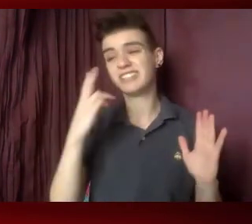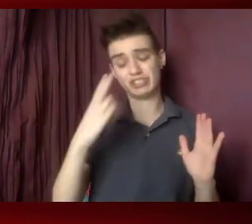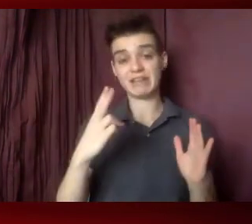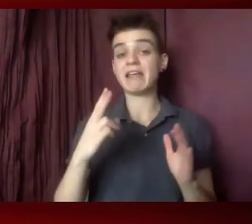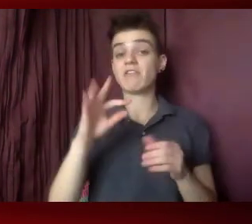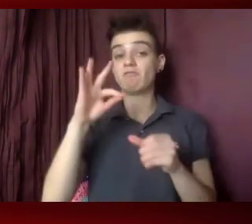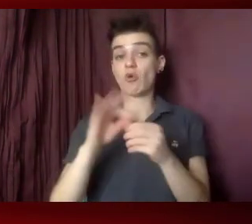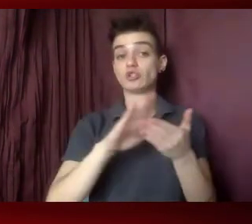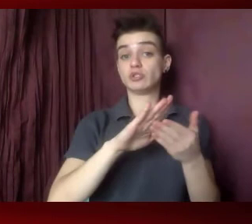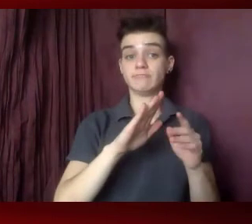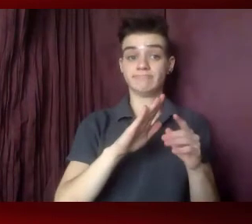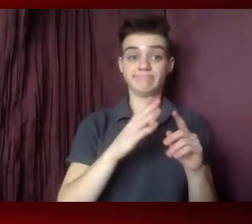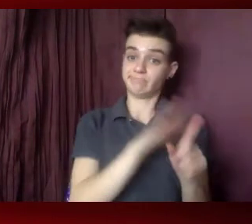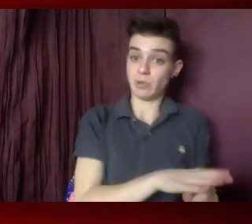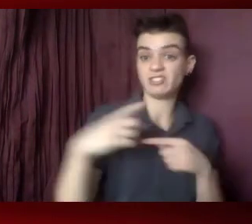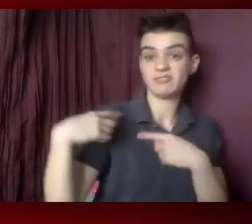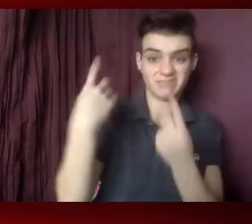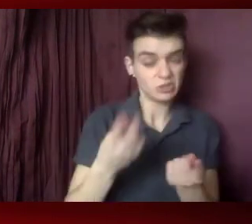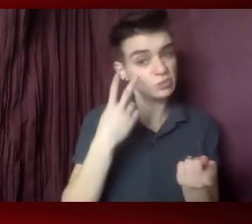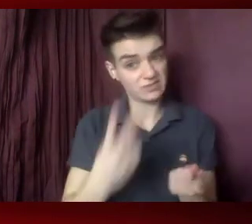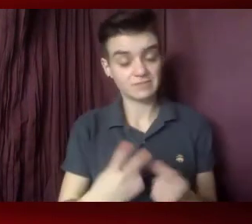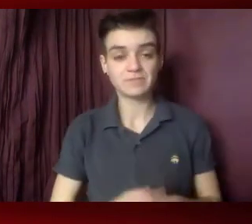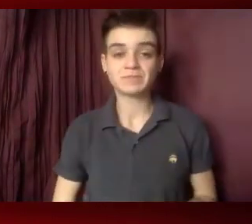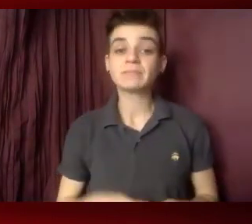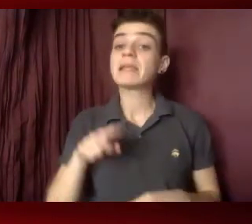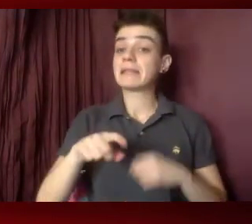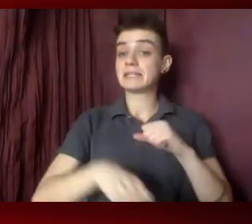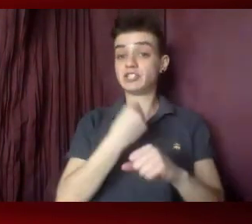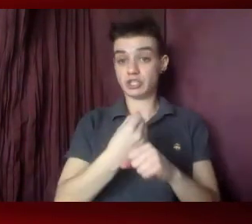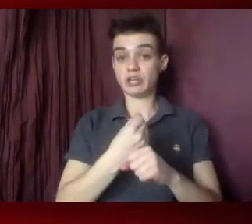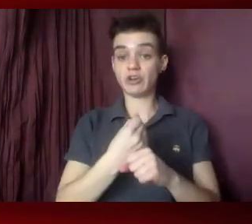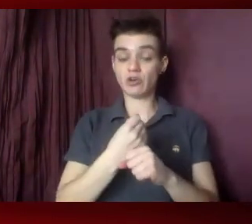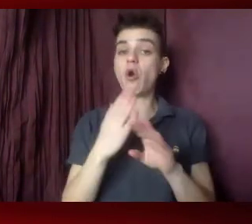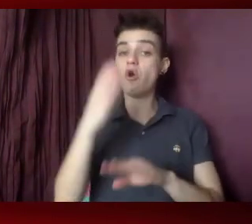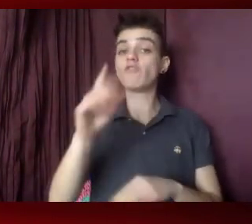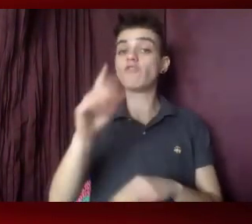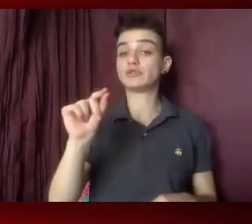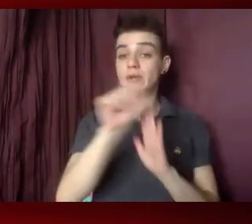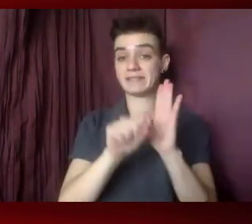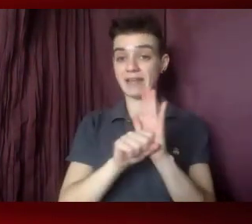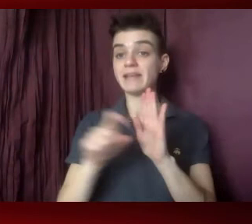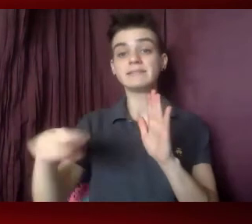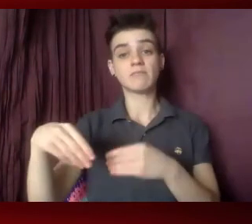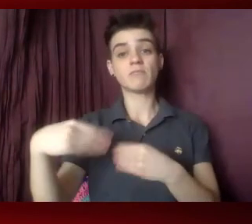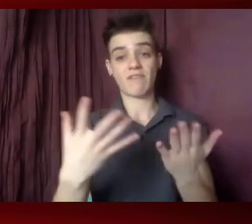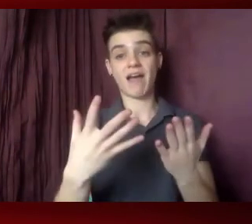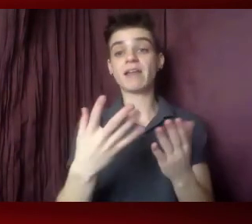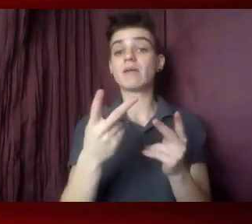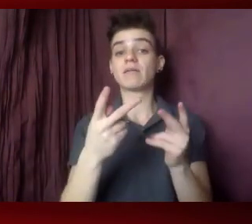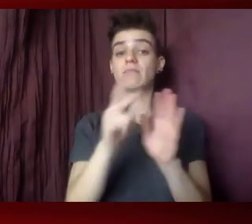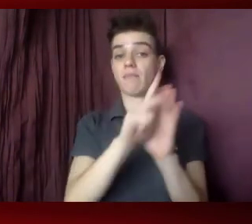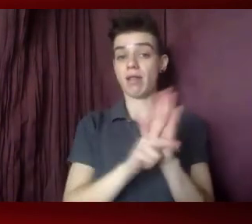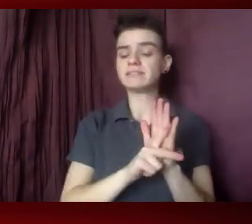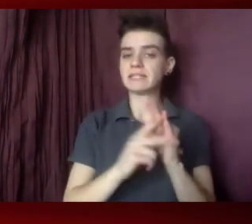as of January this year more than 20 states have proposed policies that restrict access to voting